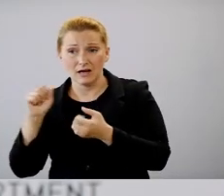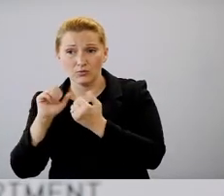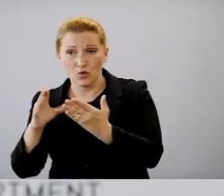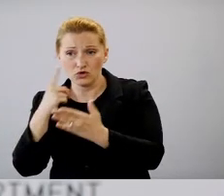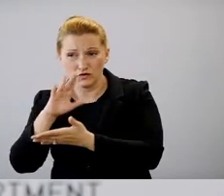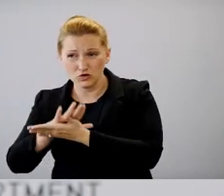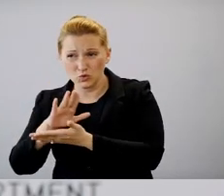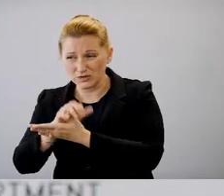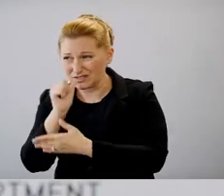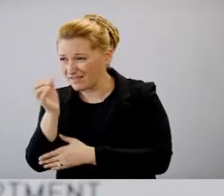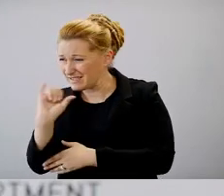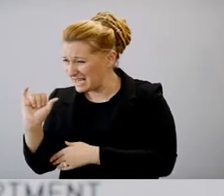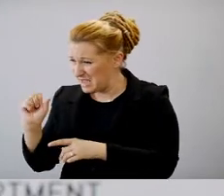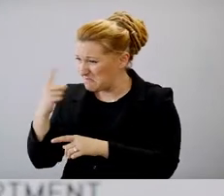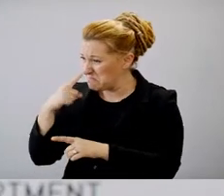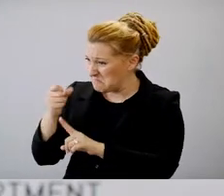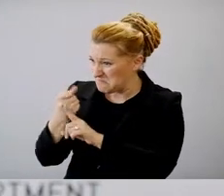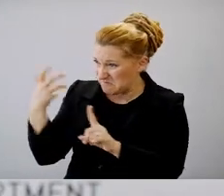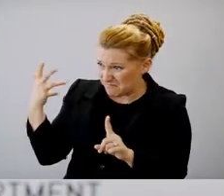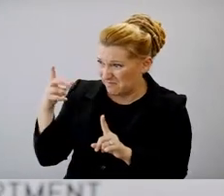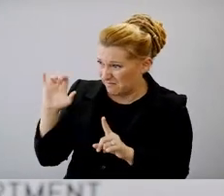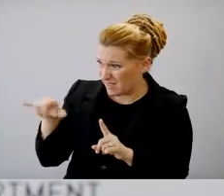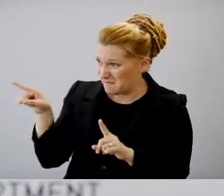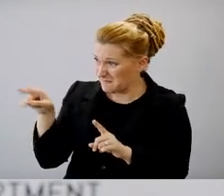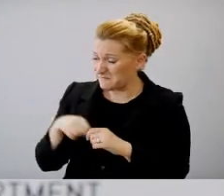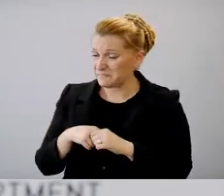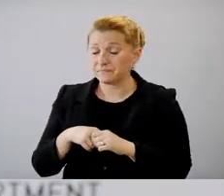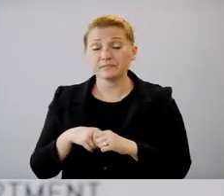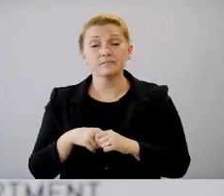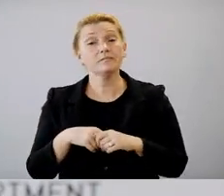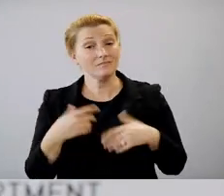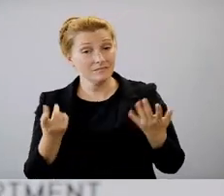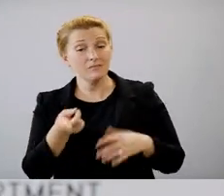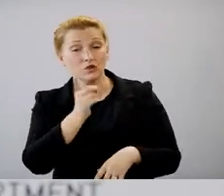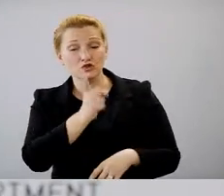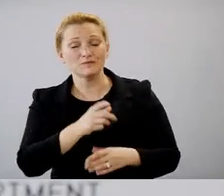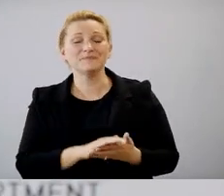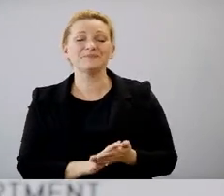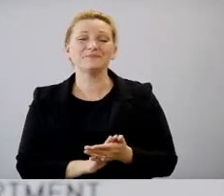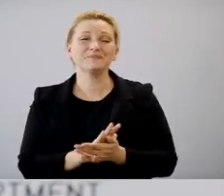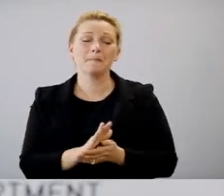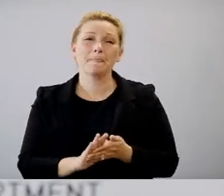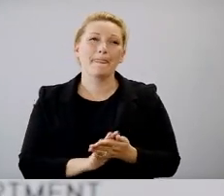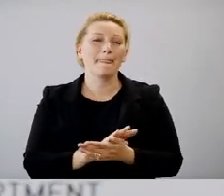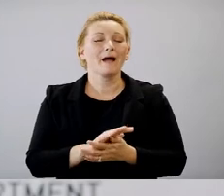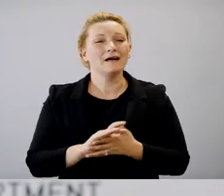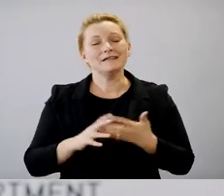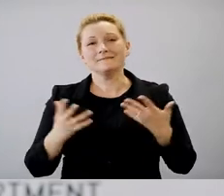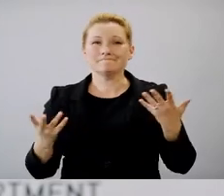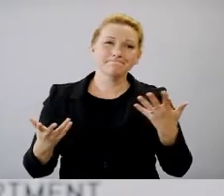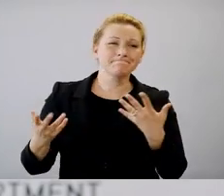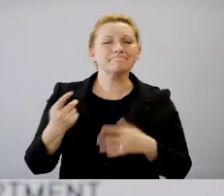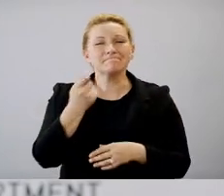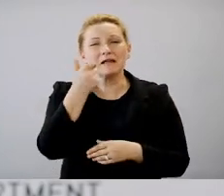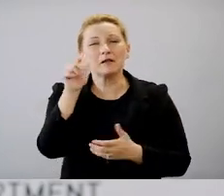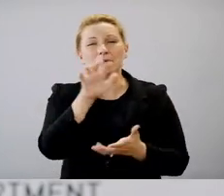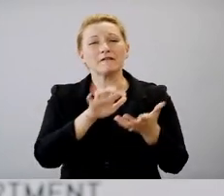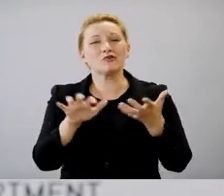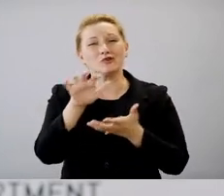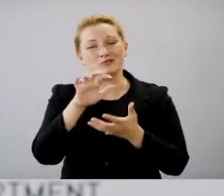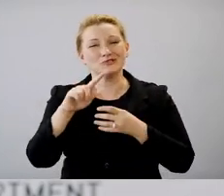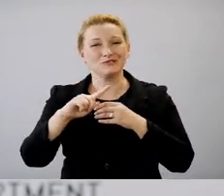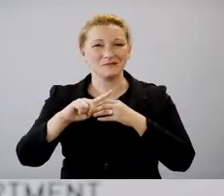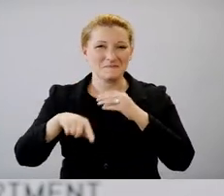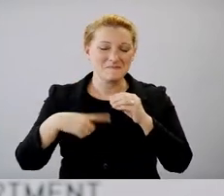yeah. was just hoping you could expound a little bit more on that. Yeah, absolutely. So I, I think there's been some confusion on,